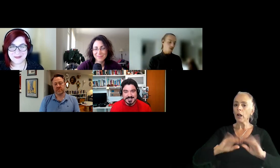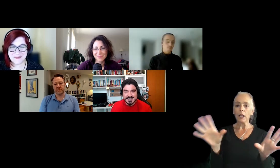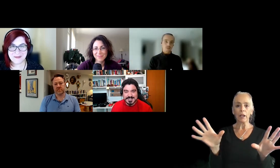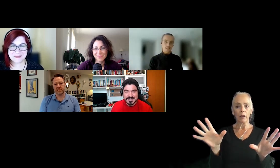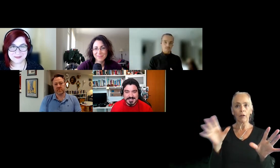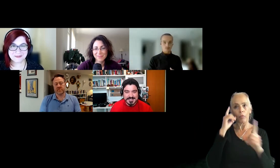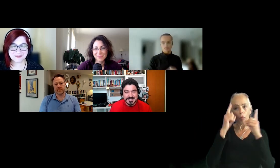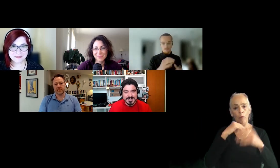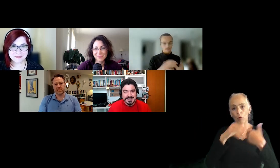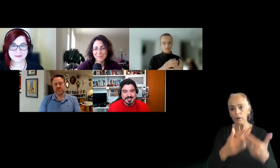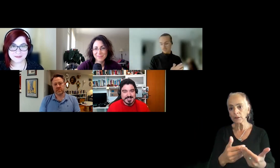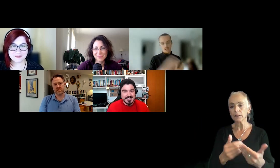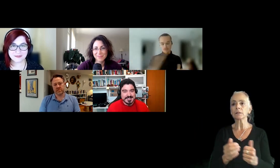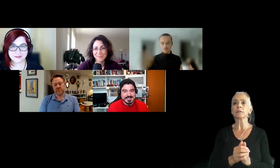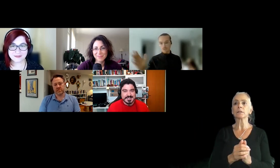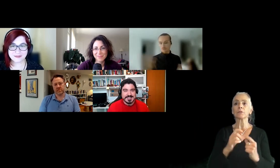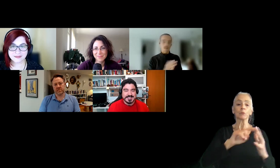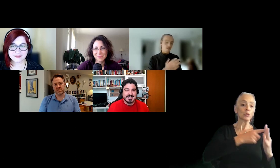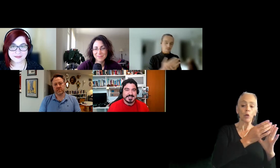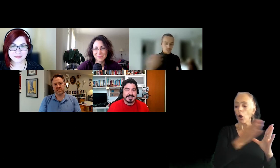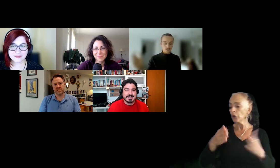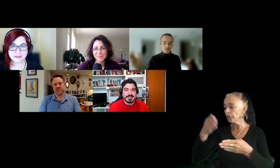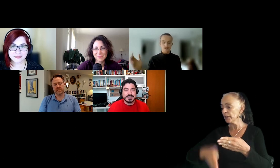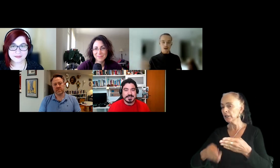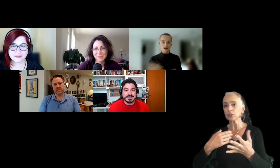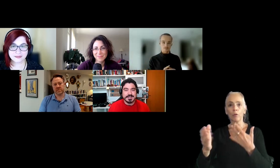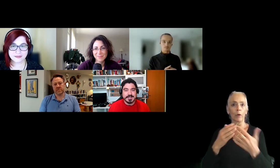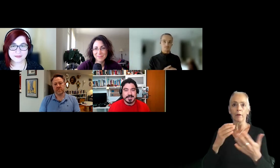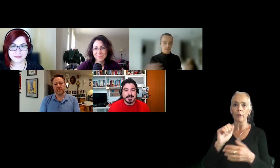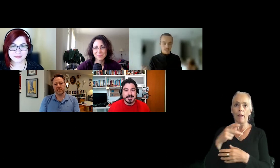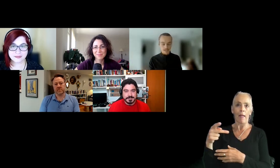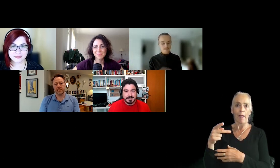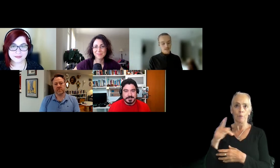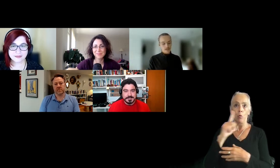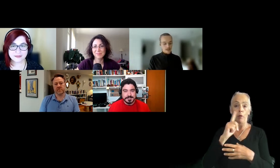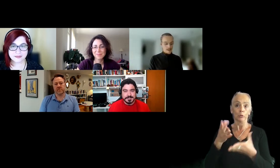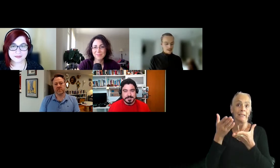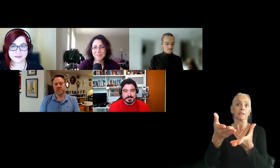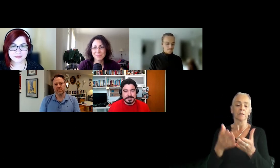thought process from start to finish of whatever application that you are presenting